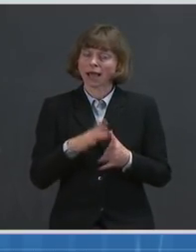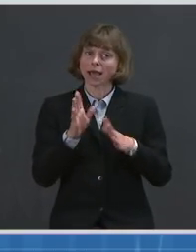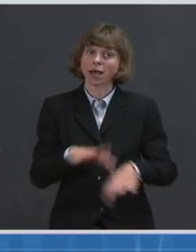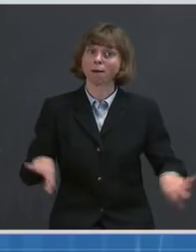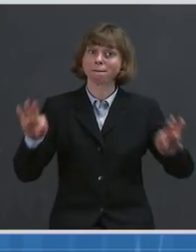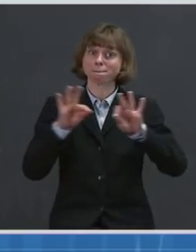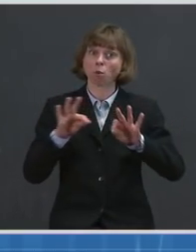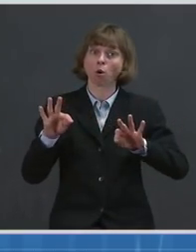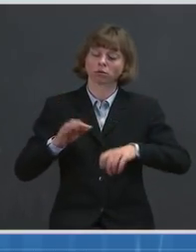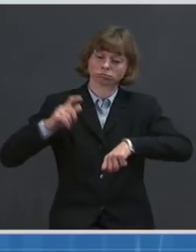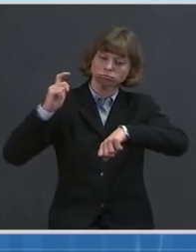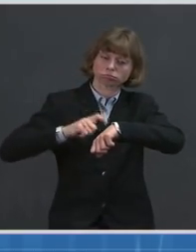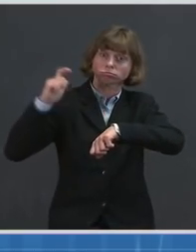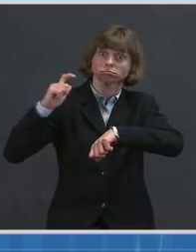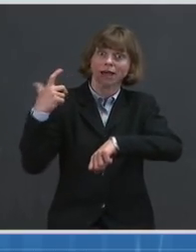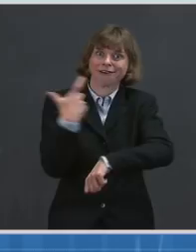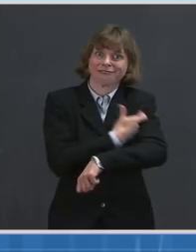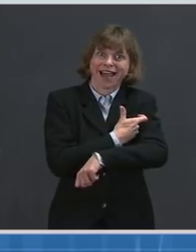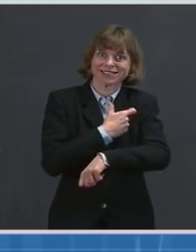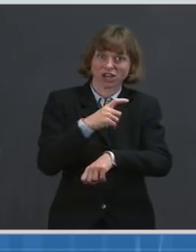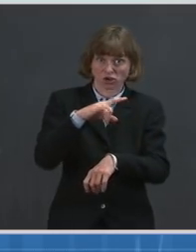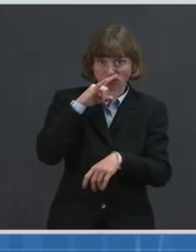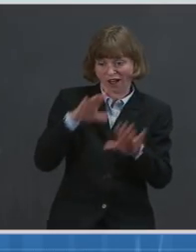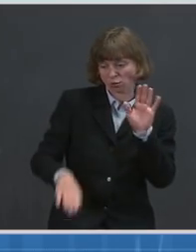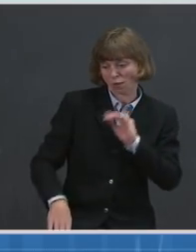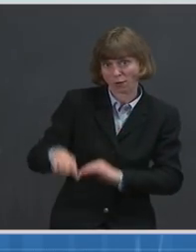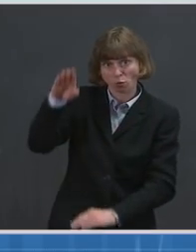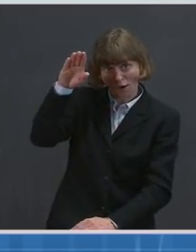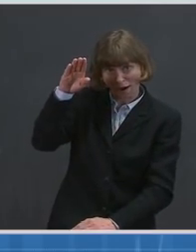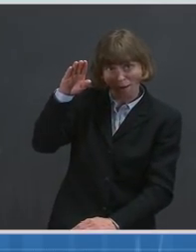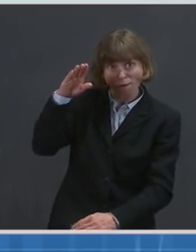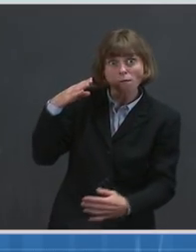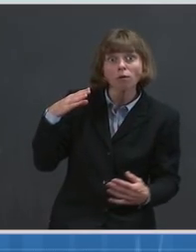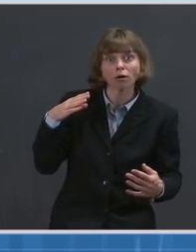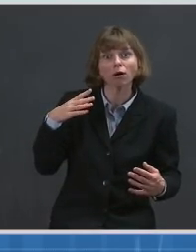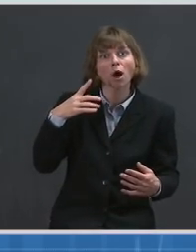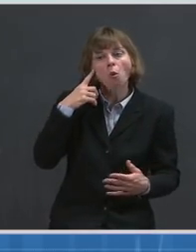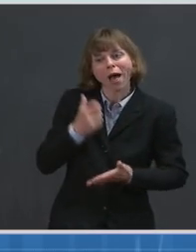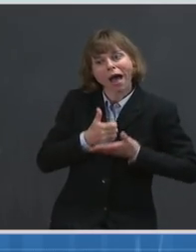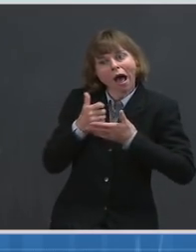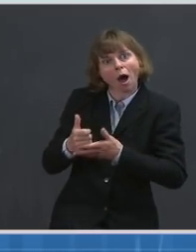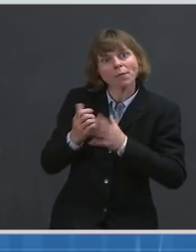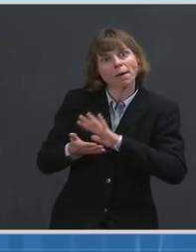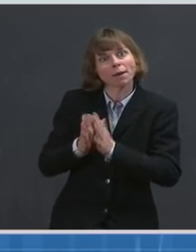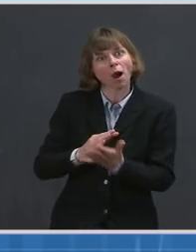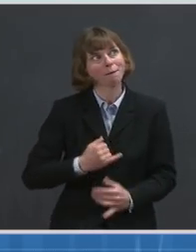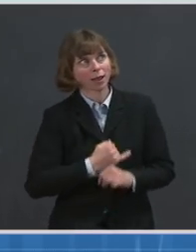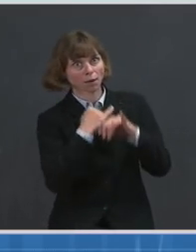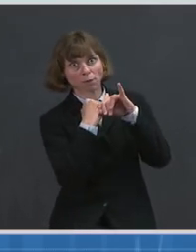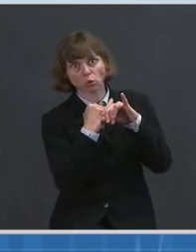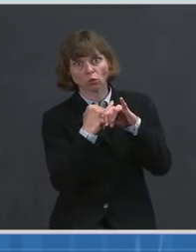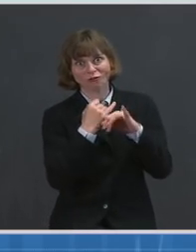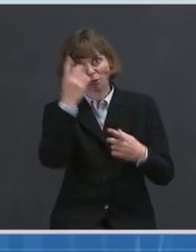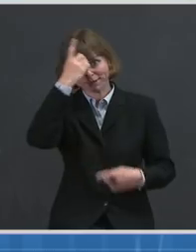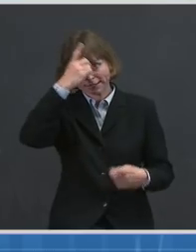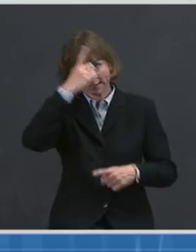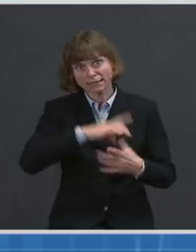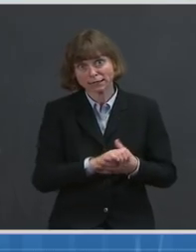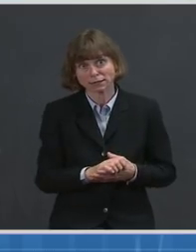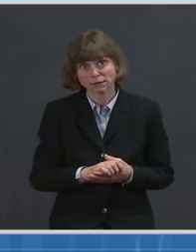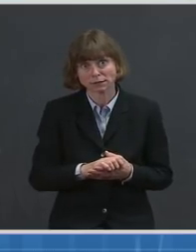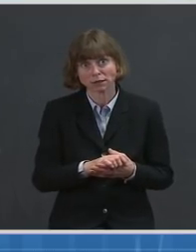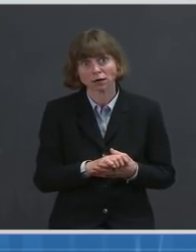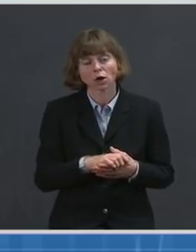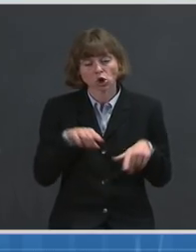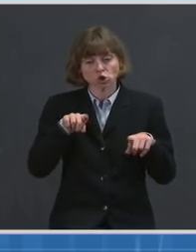helps to provide immunity before child children are exposed to potentially life-threatening diseases. During the pandemic, we